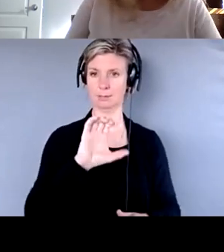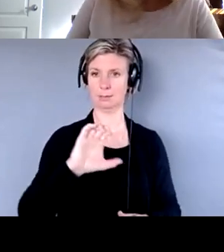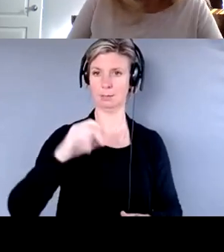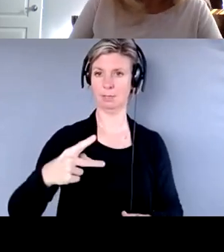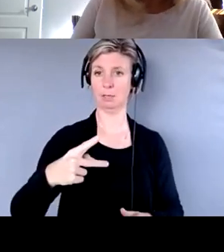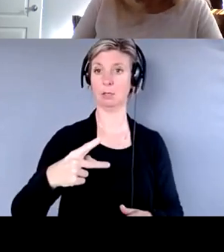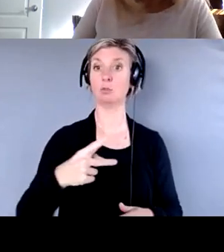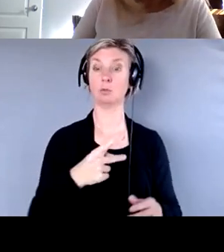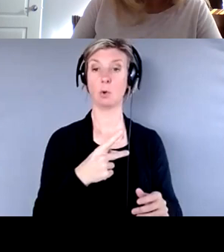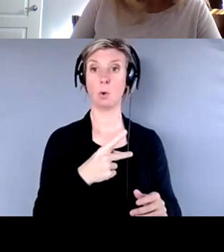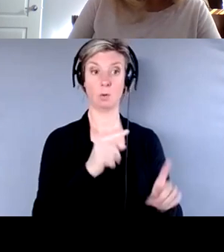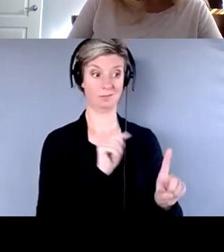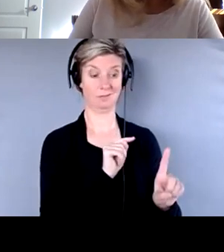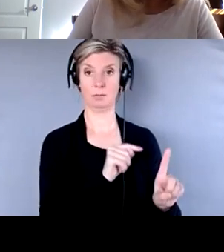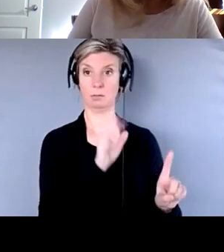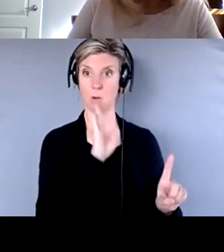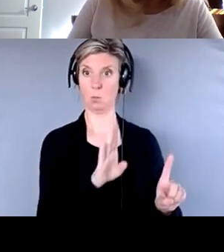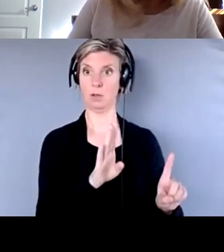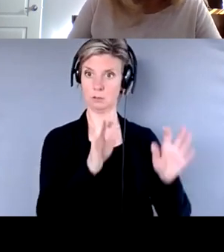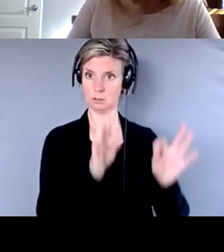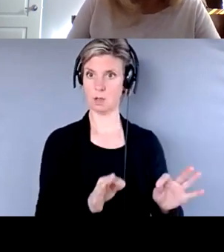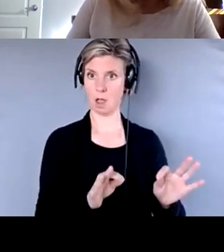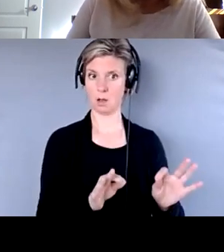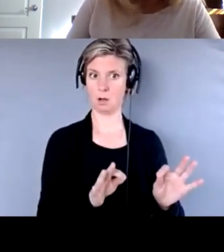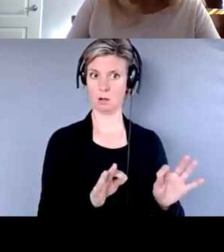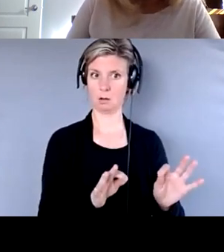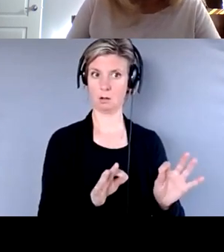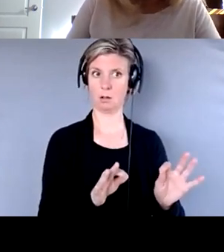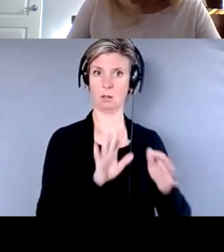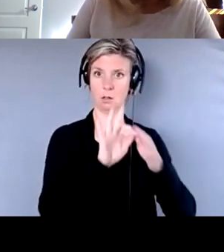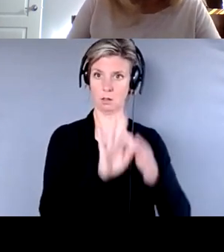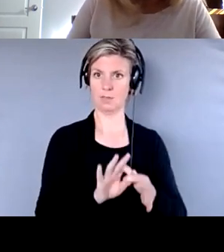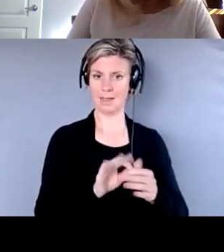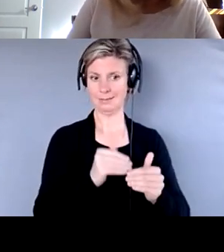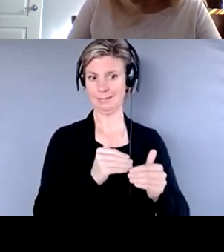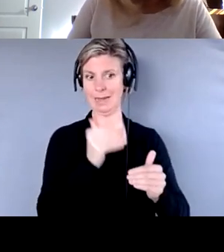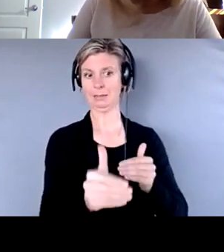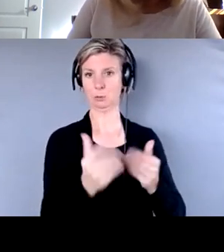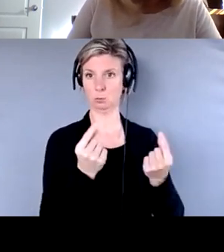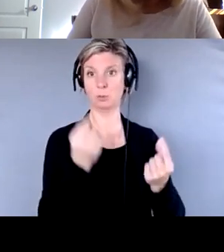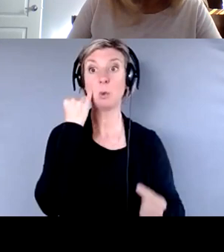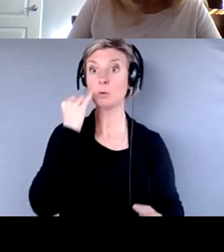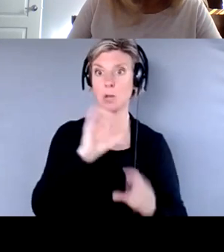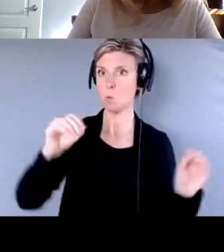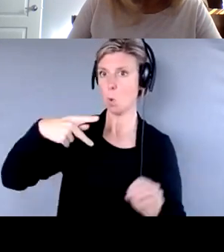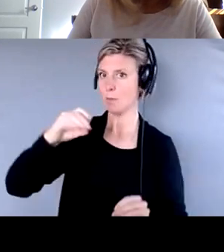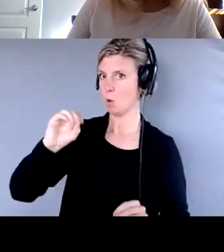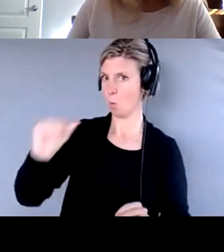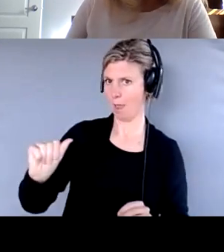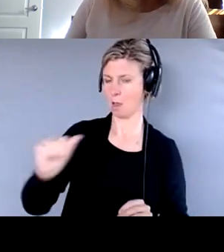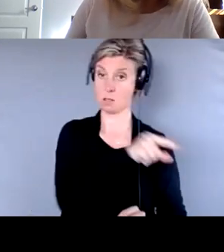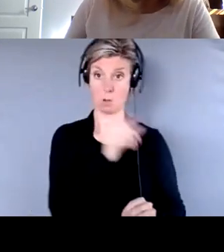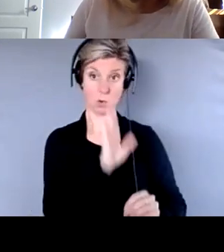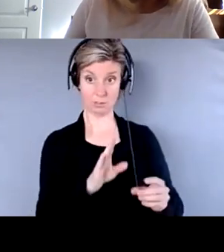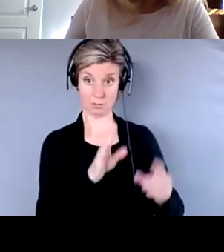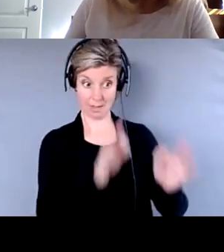about the next steps, you know, financial abuse, if there's concerns about the POA, if there was no POA. So my understanding for what you said is